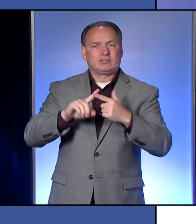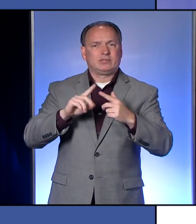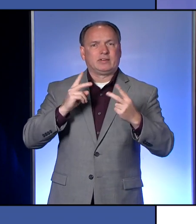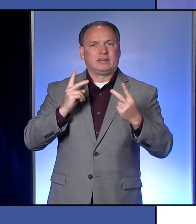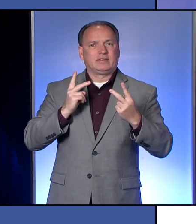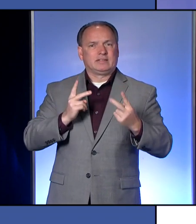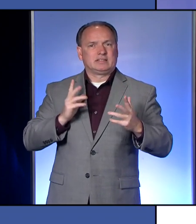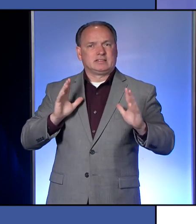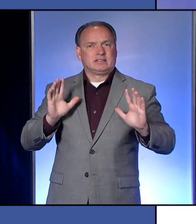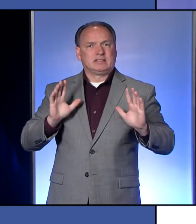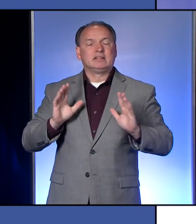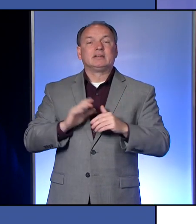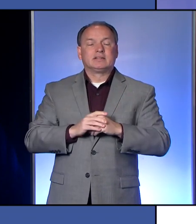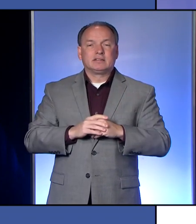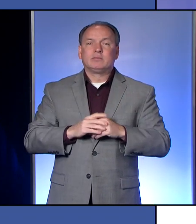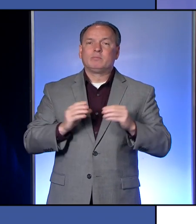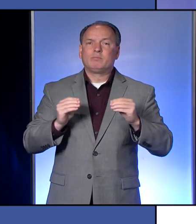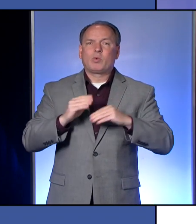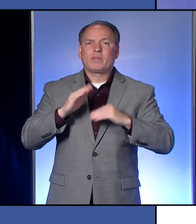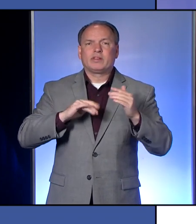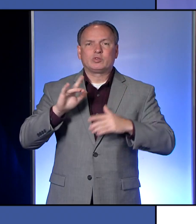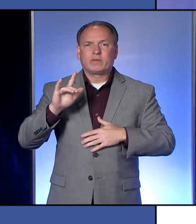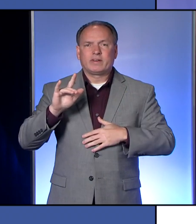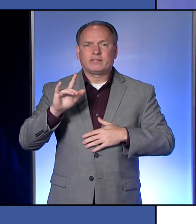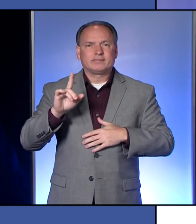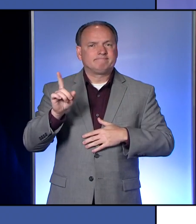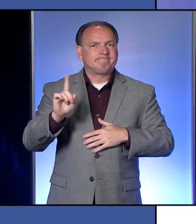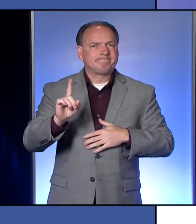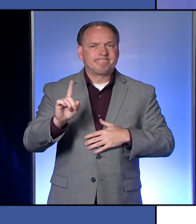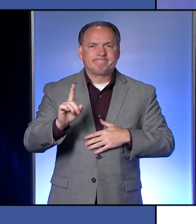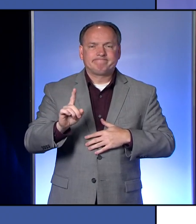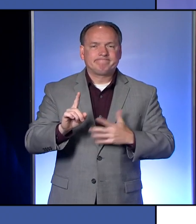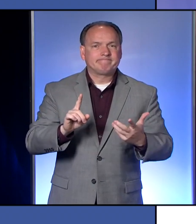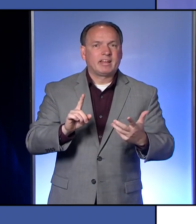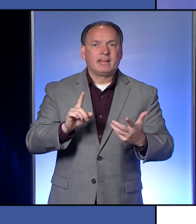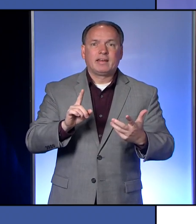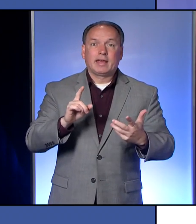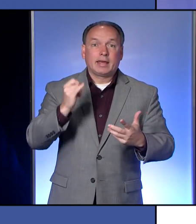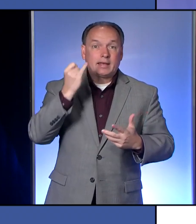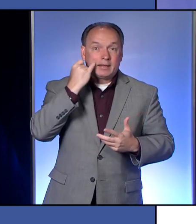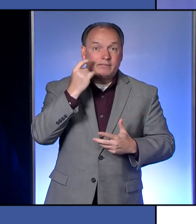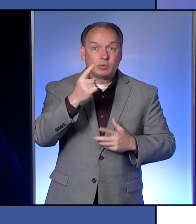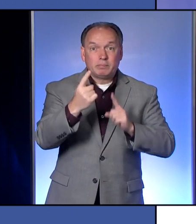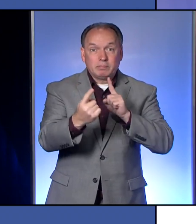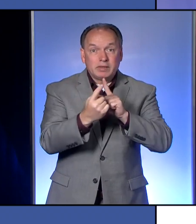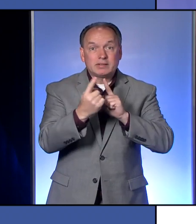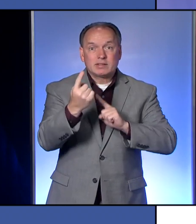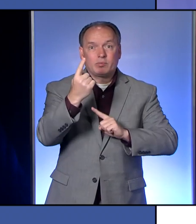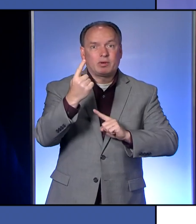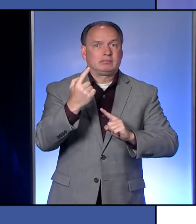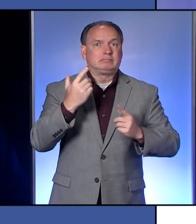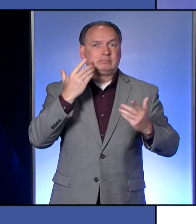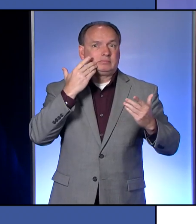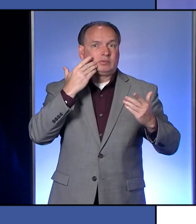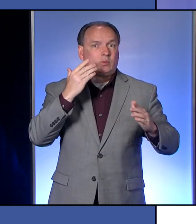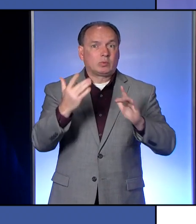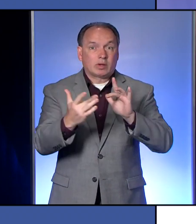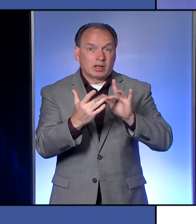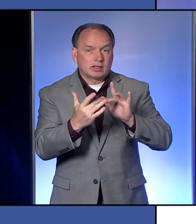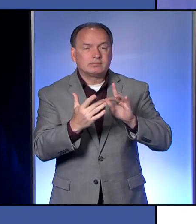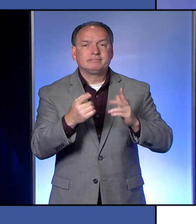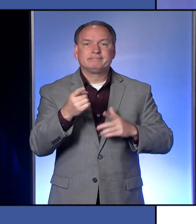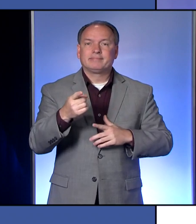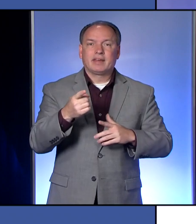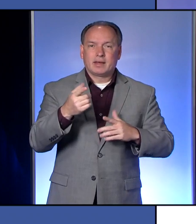more than 25 people. And act as if everyone that you come in contact with is a potential carrier. Remember,